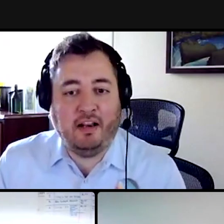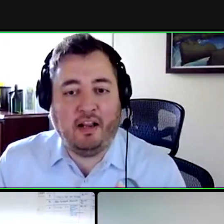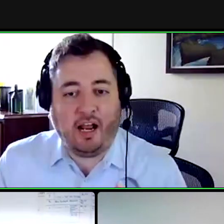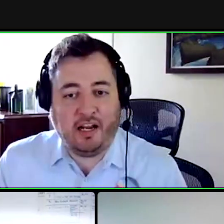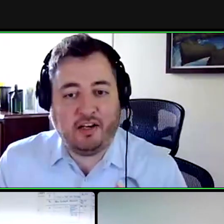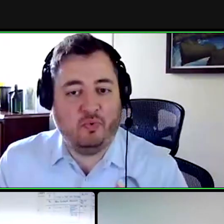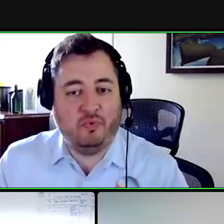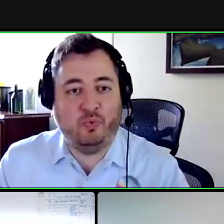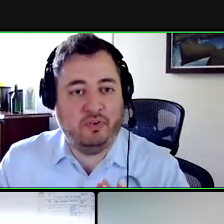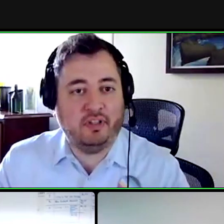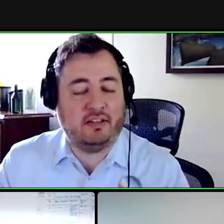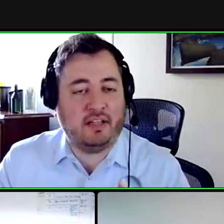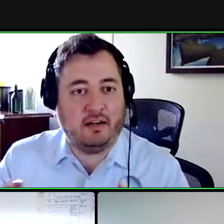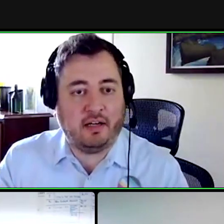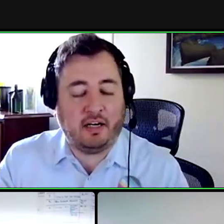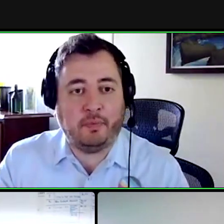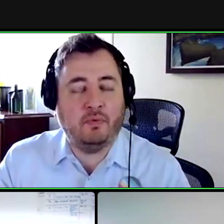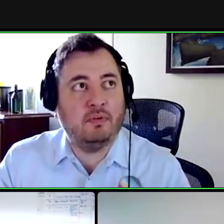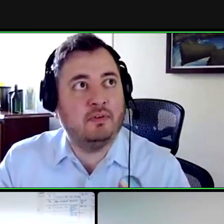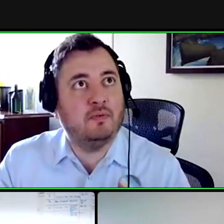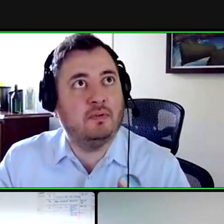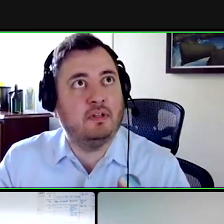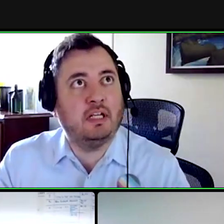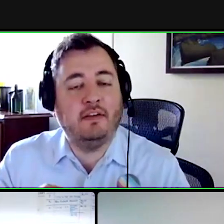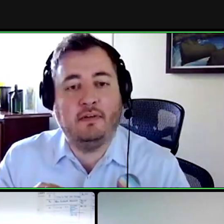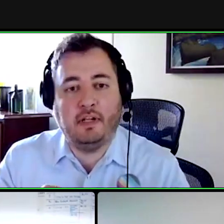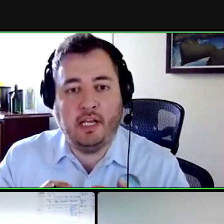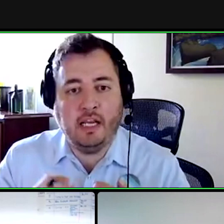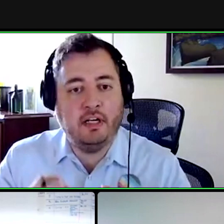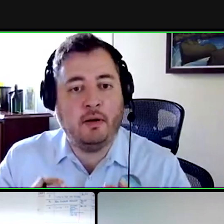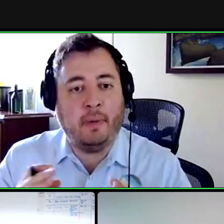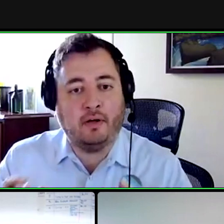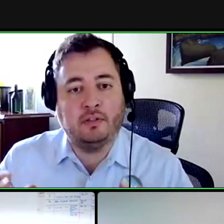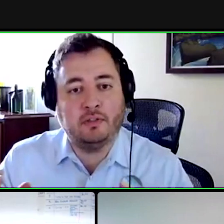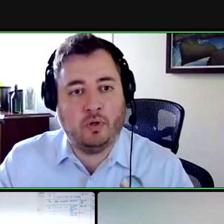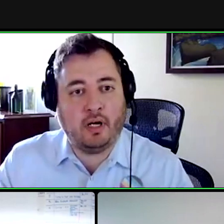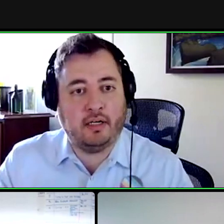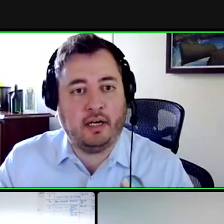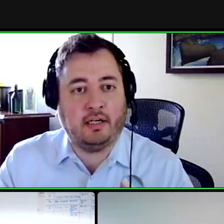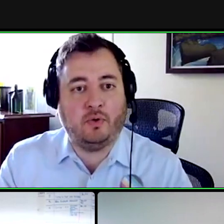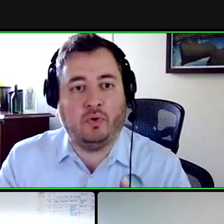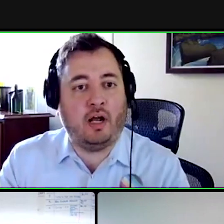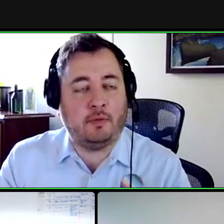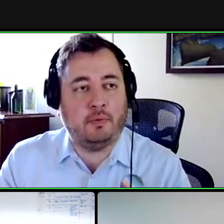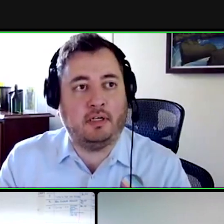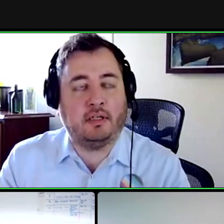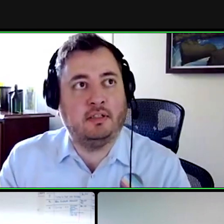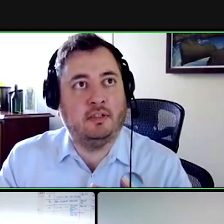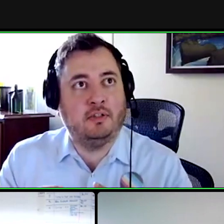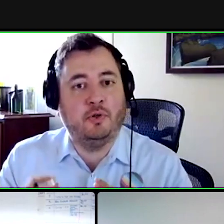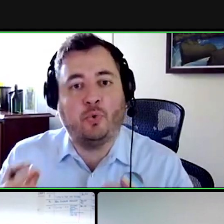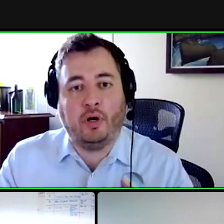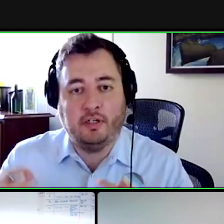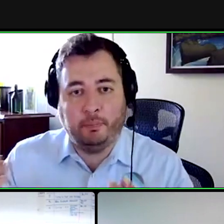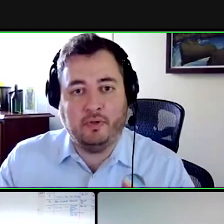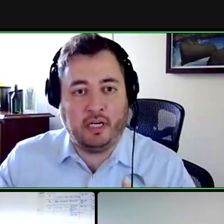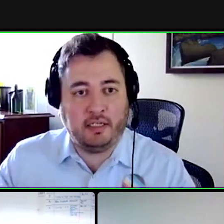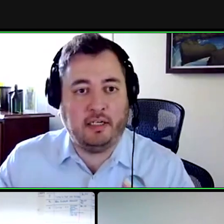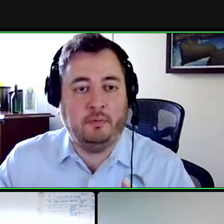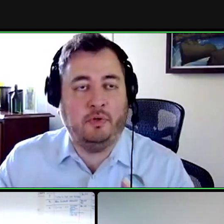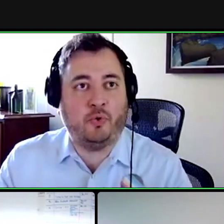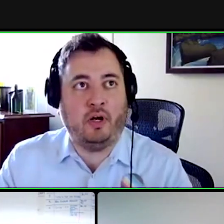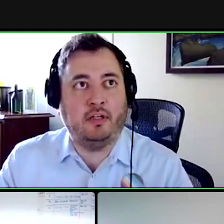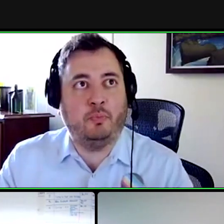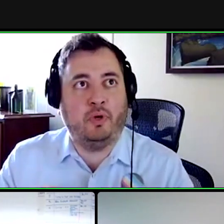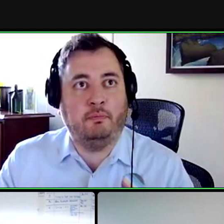i i had to really like that even in a medical school context or a hospital context you're trying to build